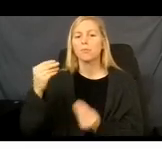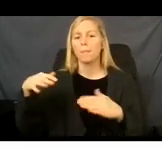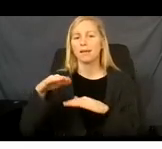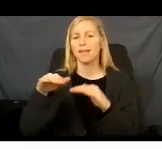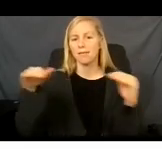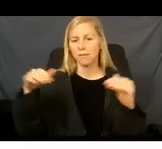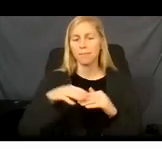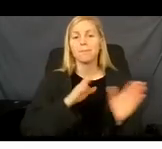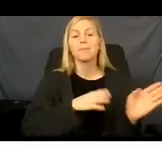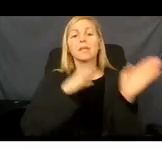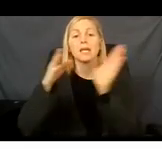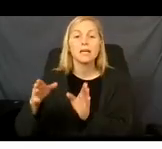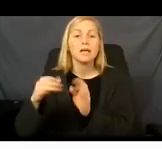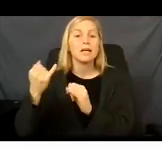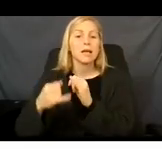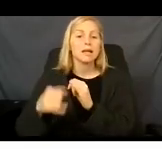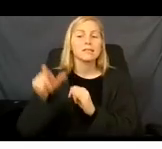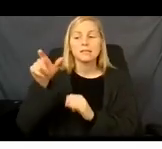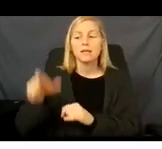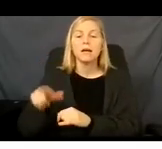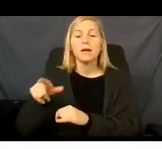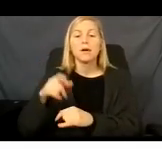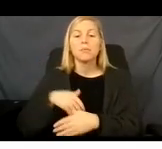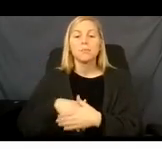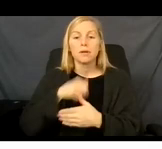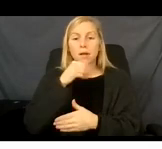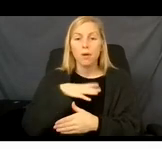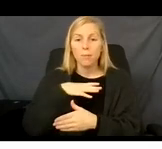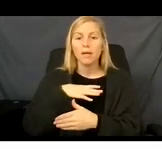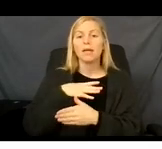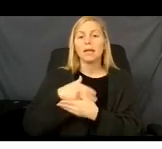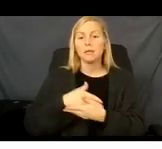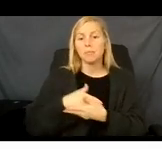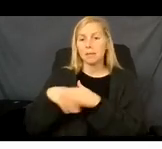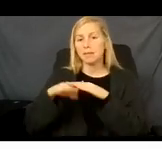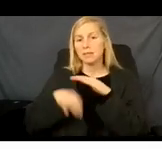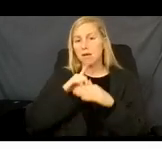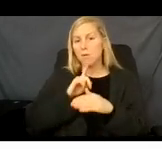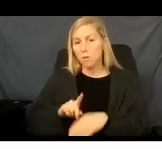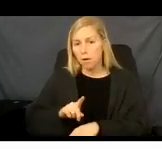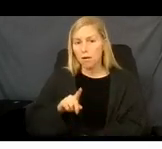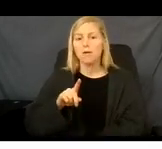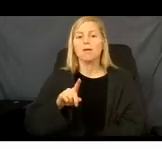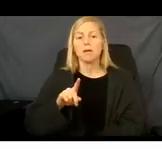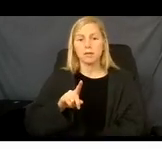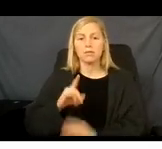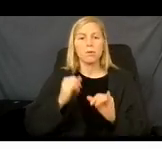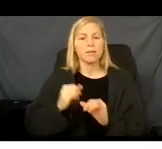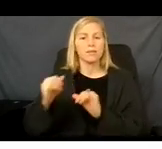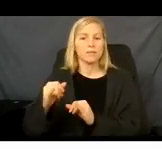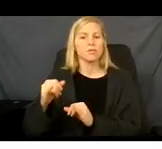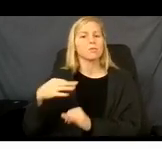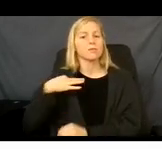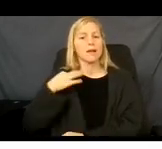pregnant women and infants under the age of one, individuals who are also eligible for family planning